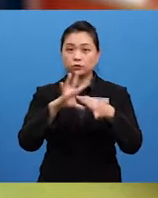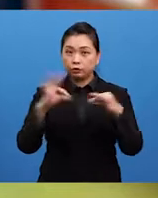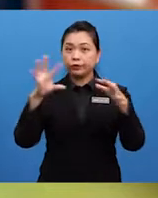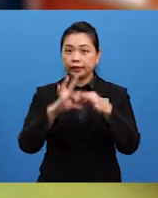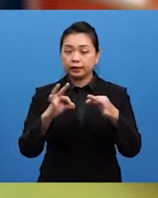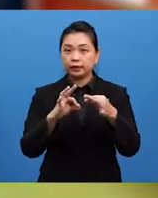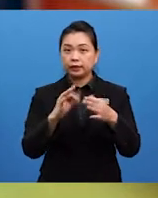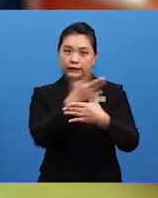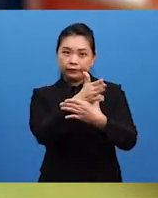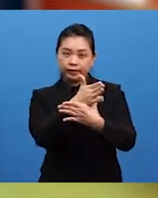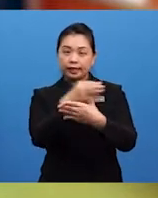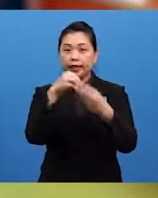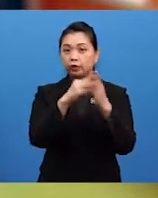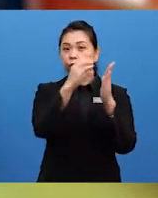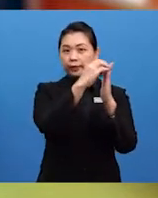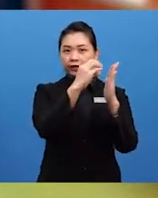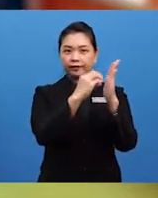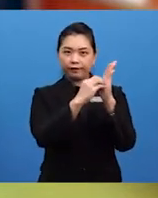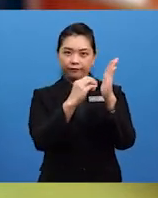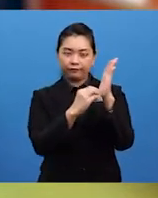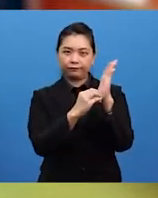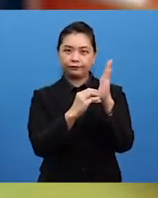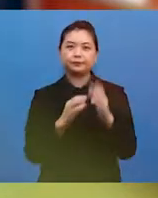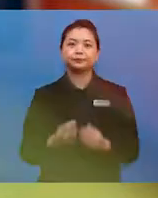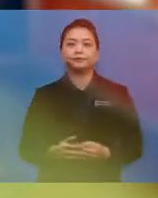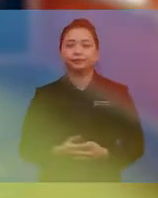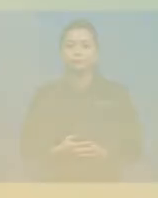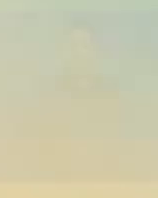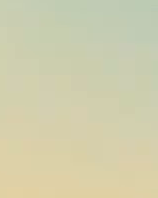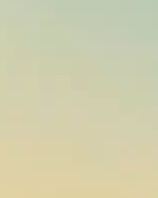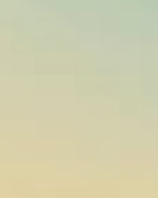your story, dividing it into paragraphs.